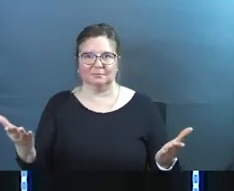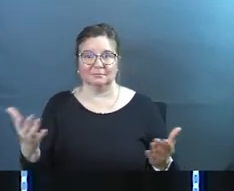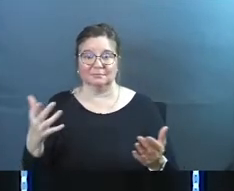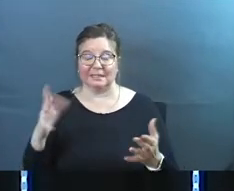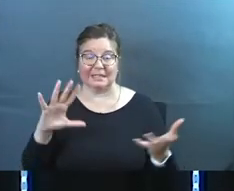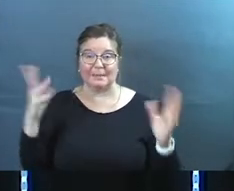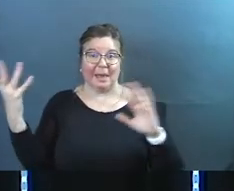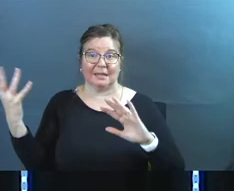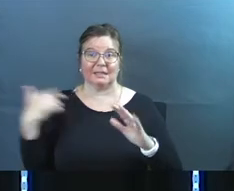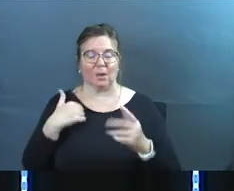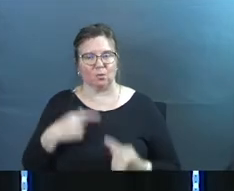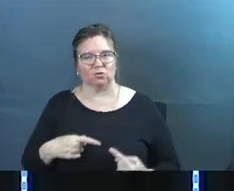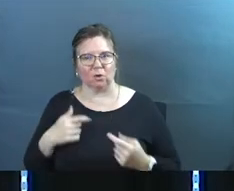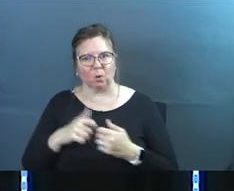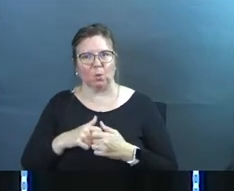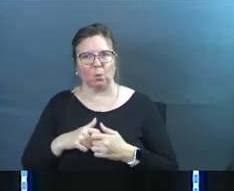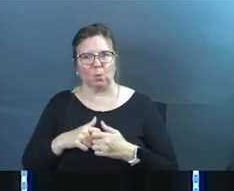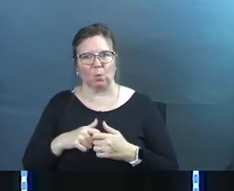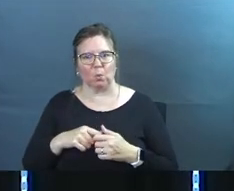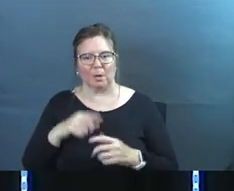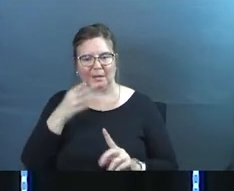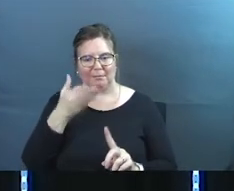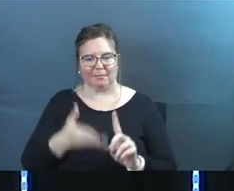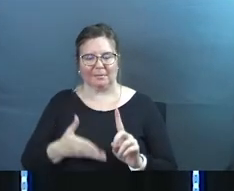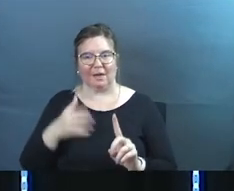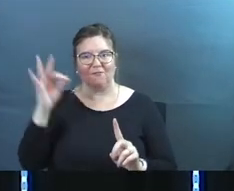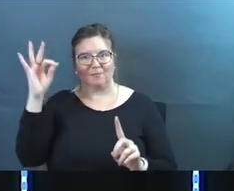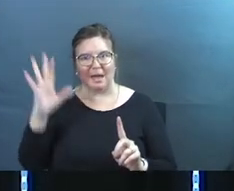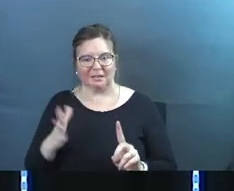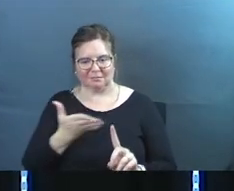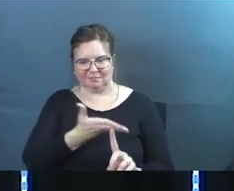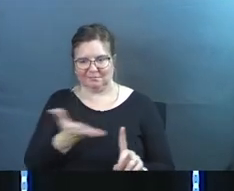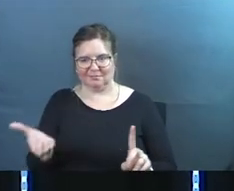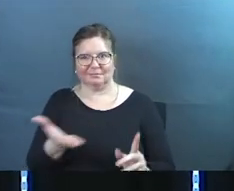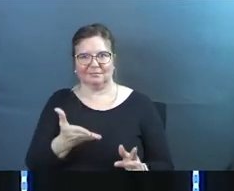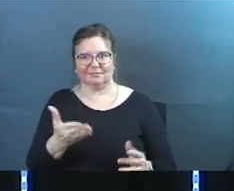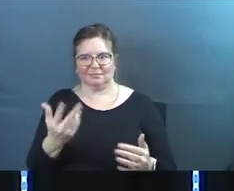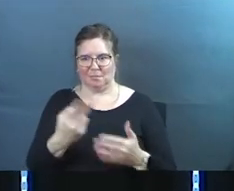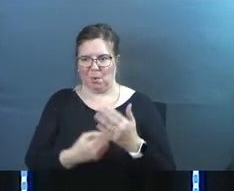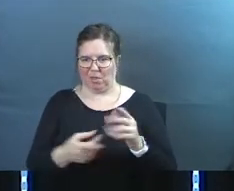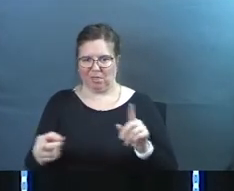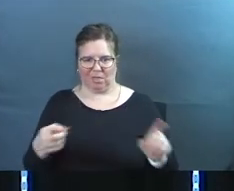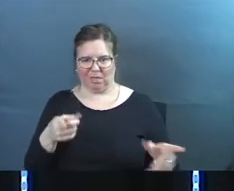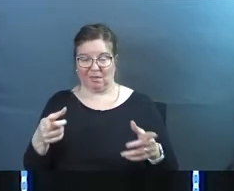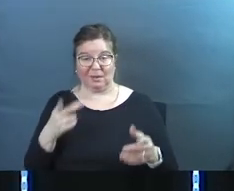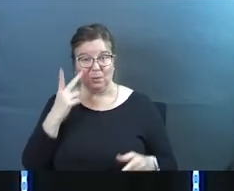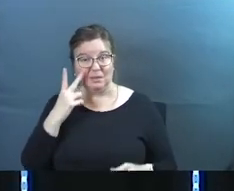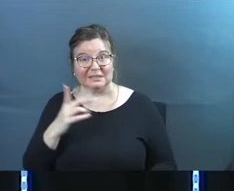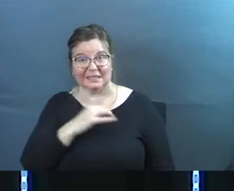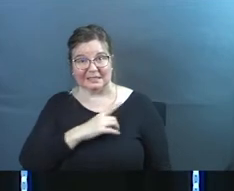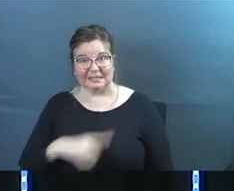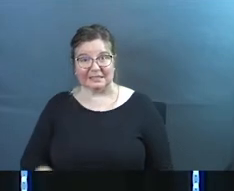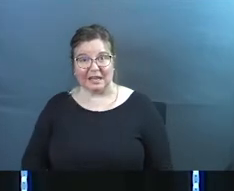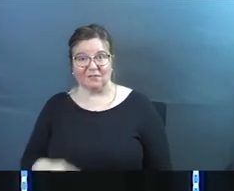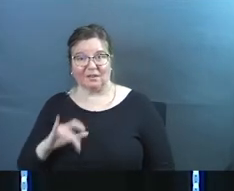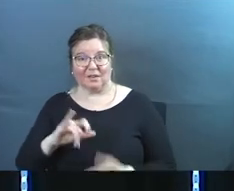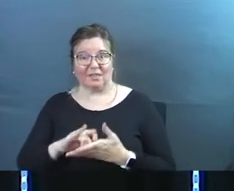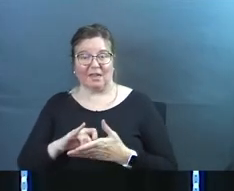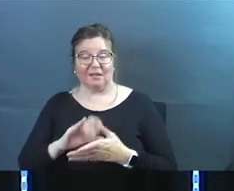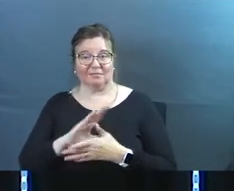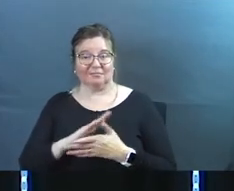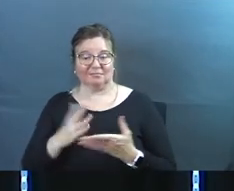he's a mess and we struggle with the paradox of pastors don't we and we see it in David that paradox